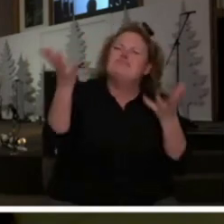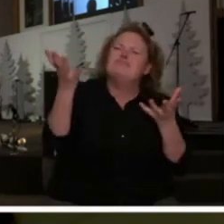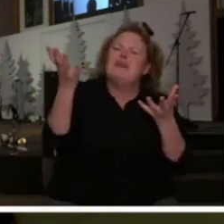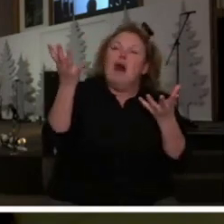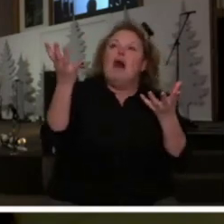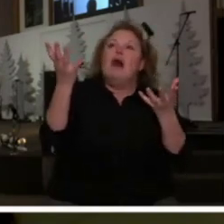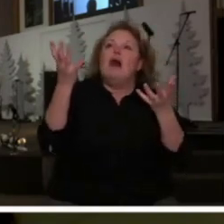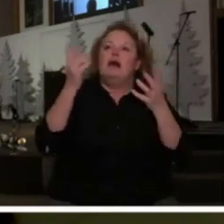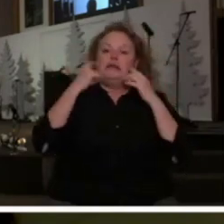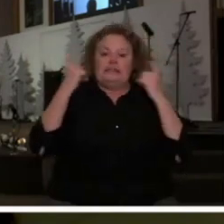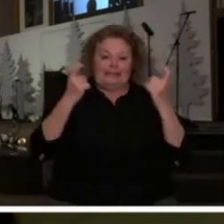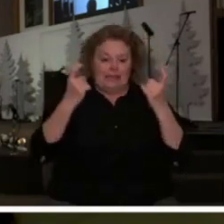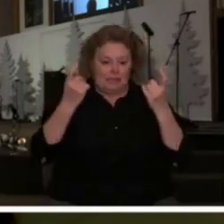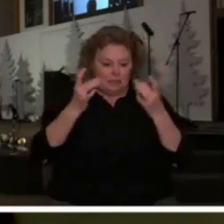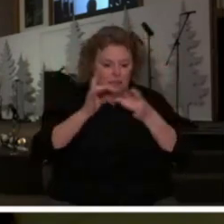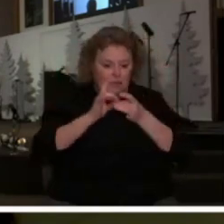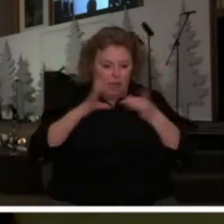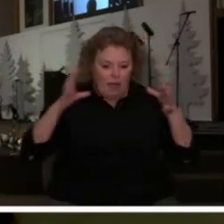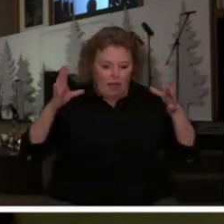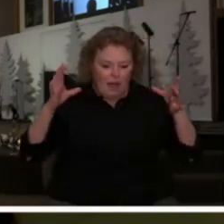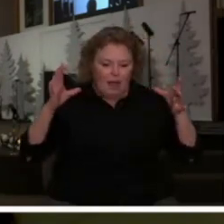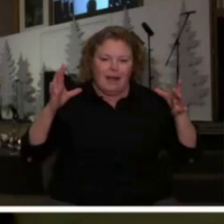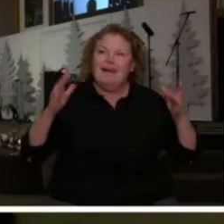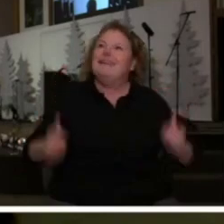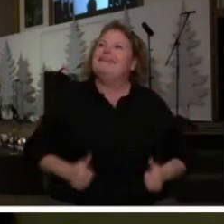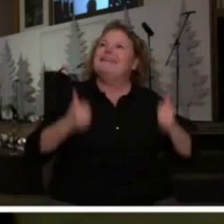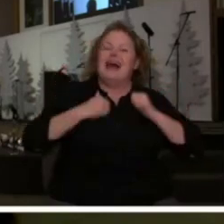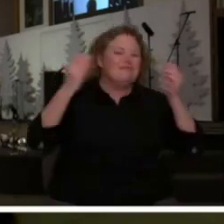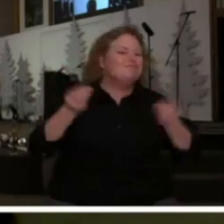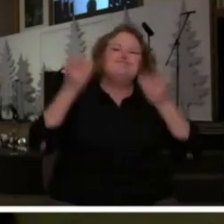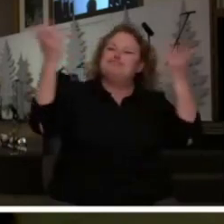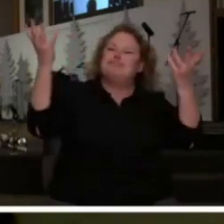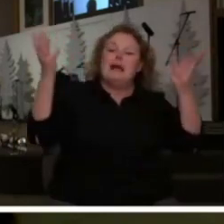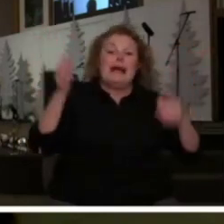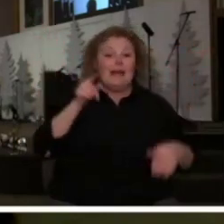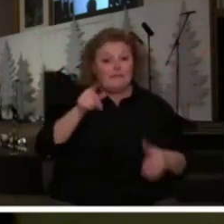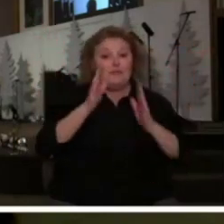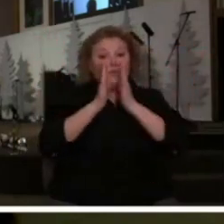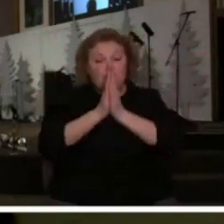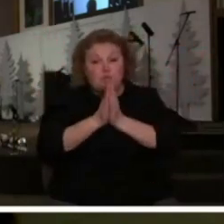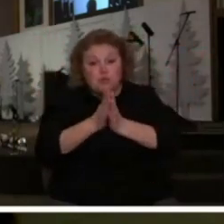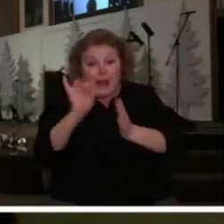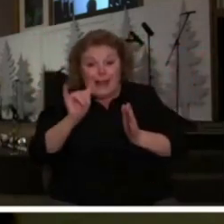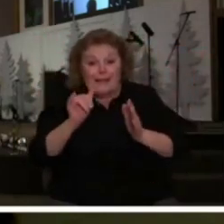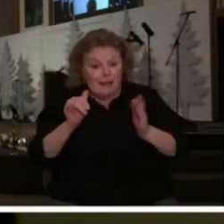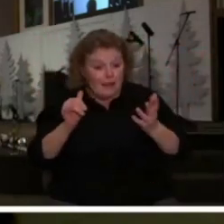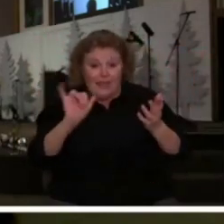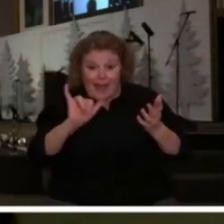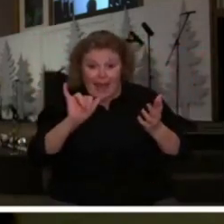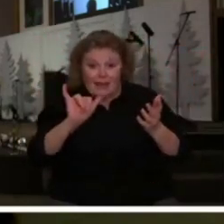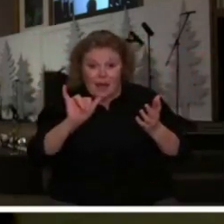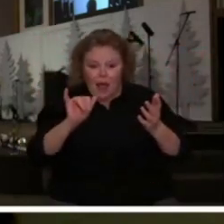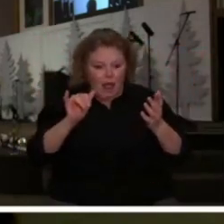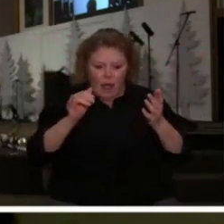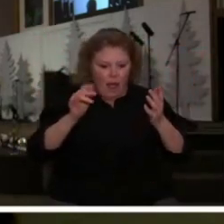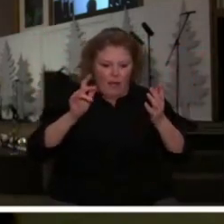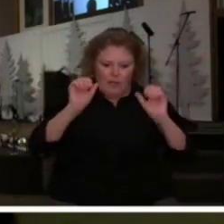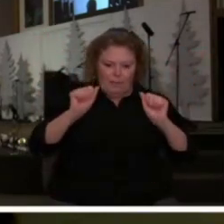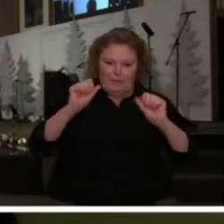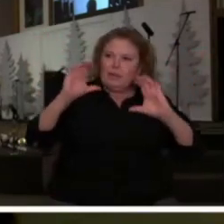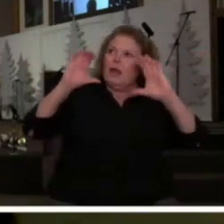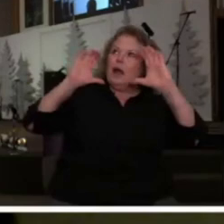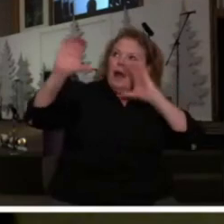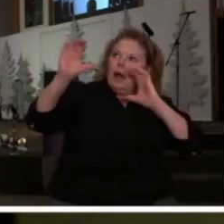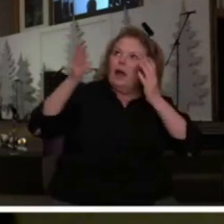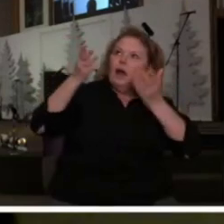the Lord and you submit your life to Him and if you have prayed that prayer the portal of the supernatural opened and suddenly